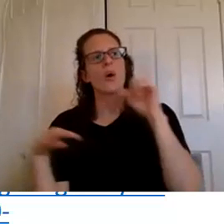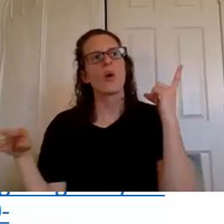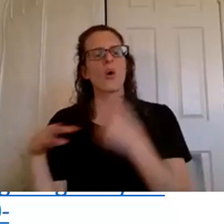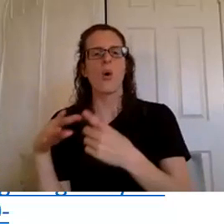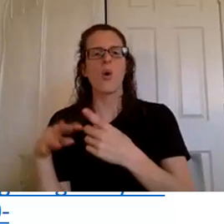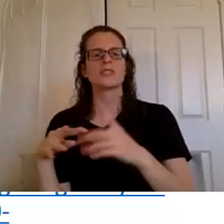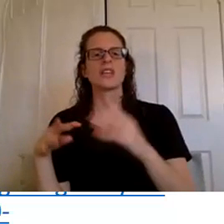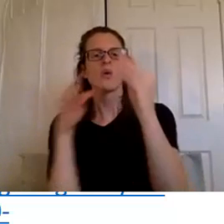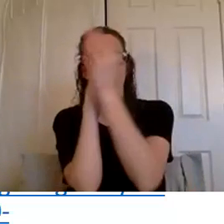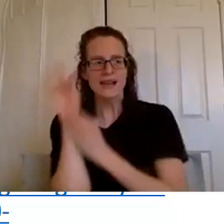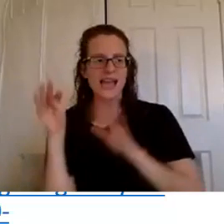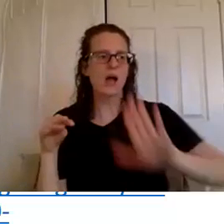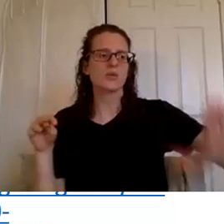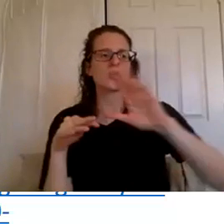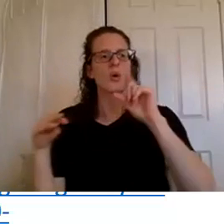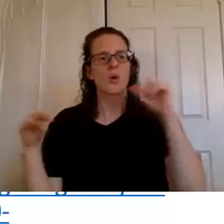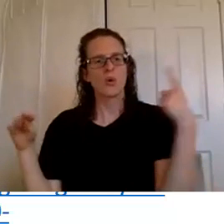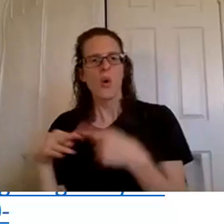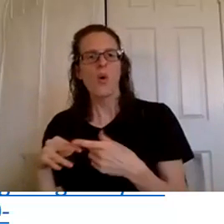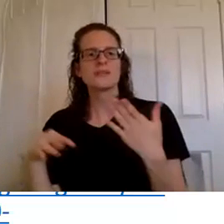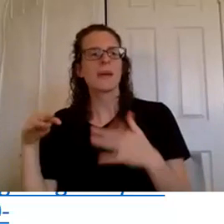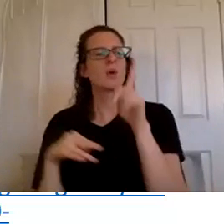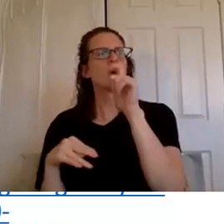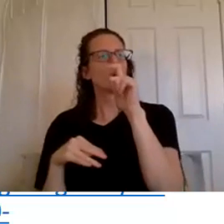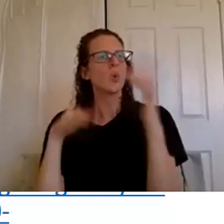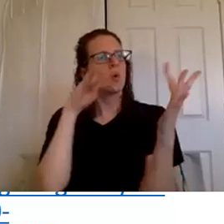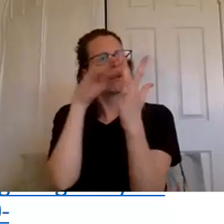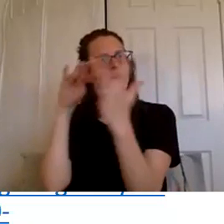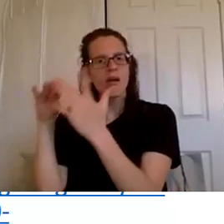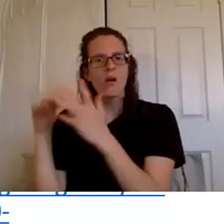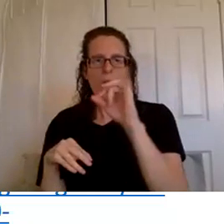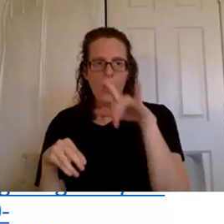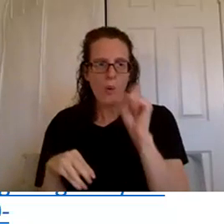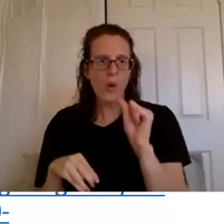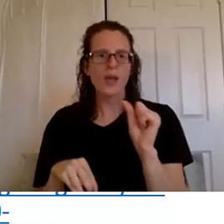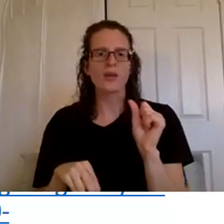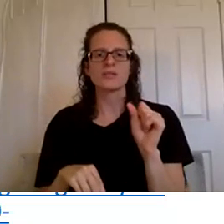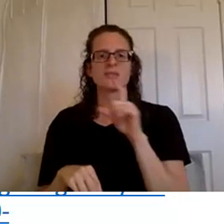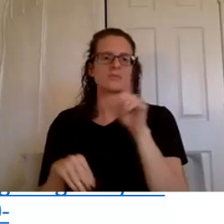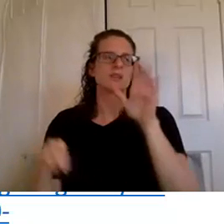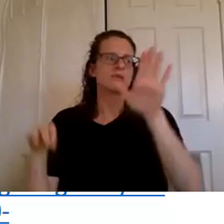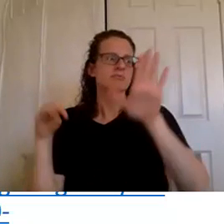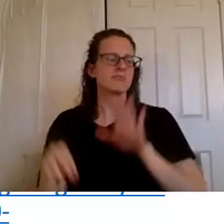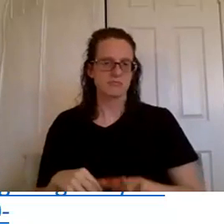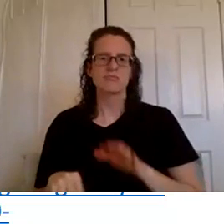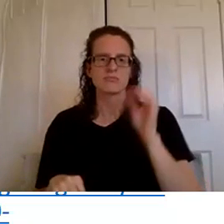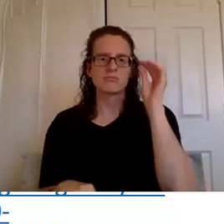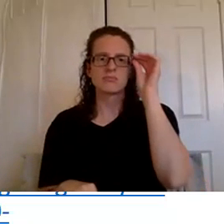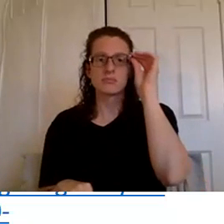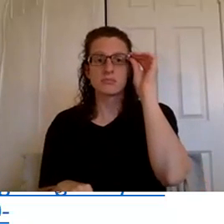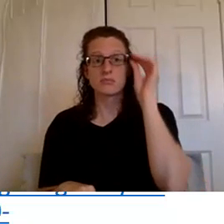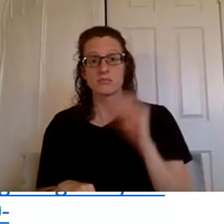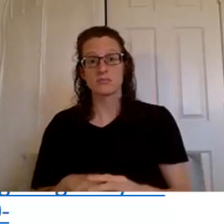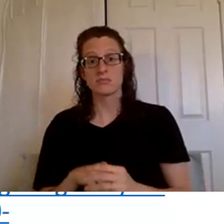goals um to write down maybe who you could reach out to to share oils with it's wonderful you'll love it and it's beautiful um